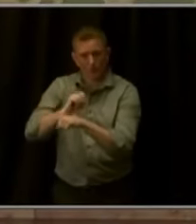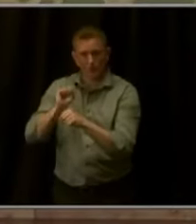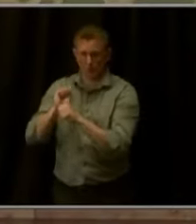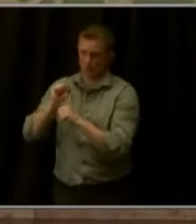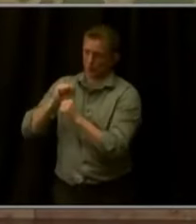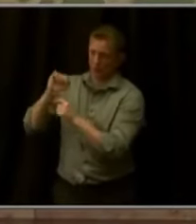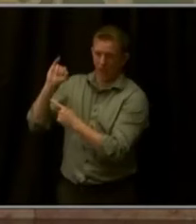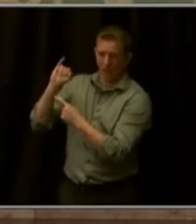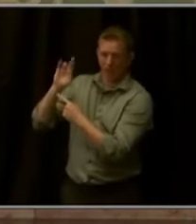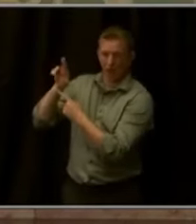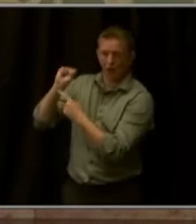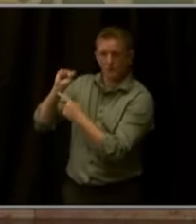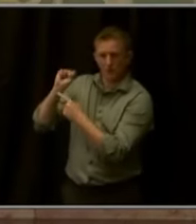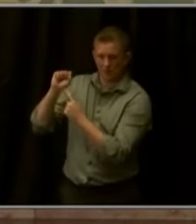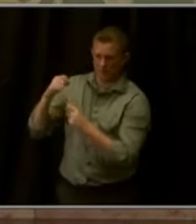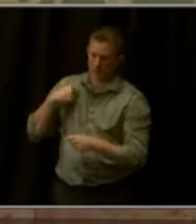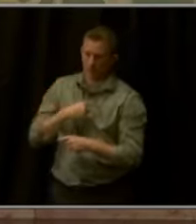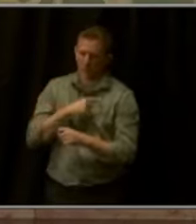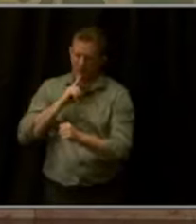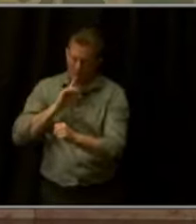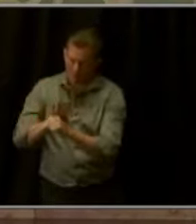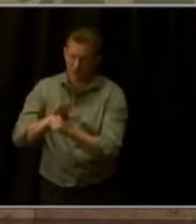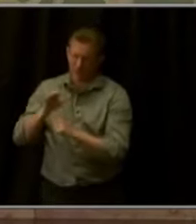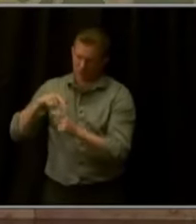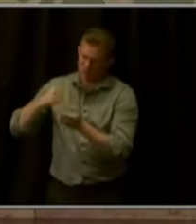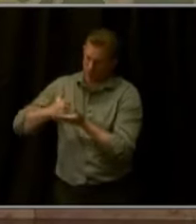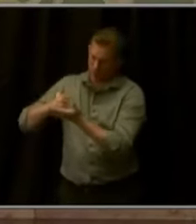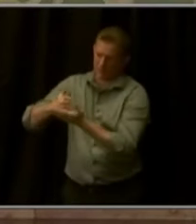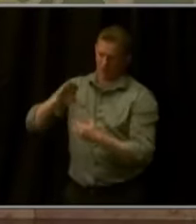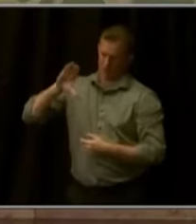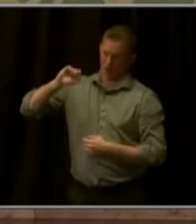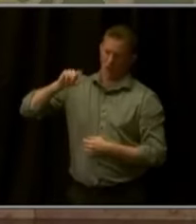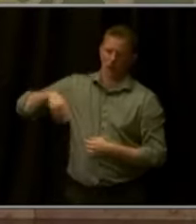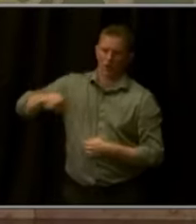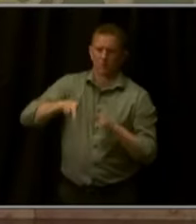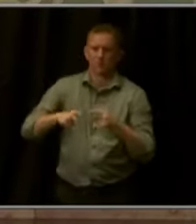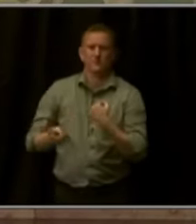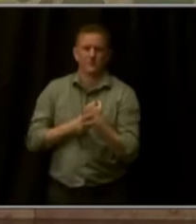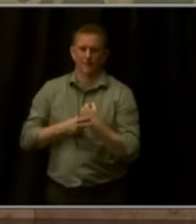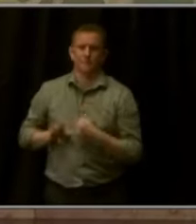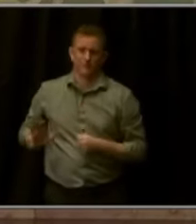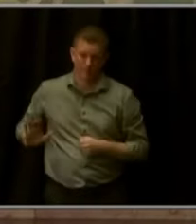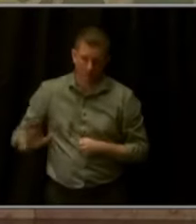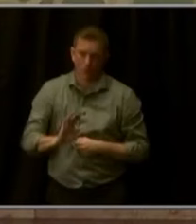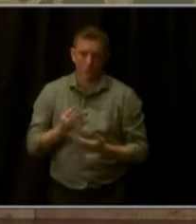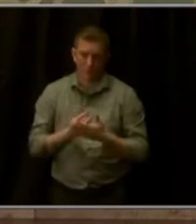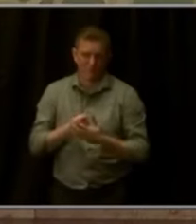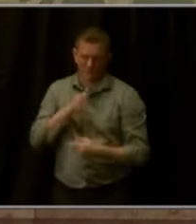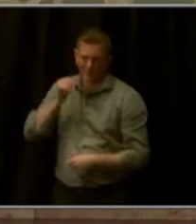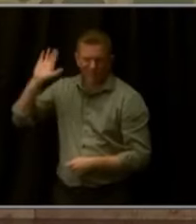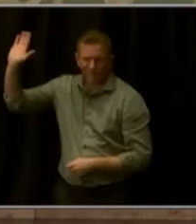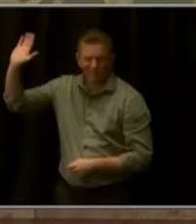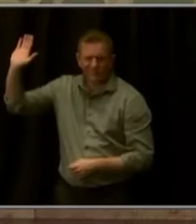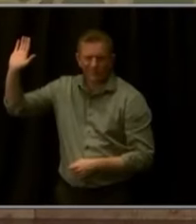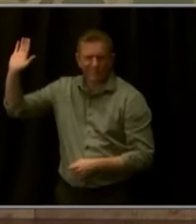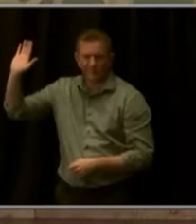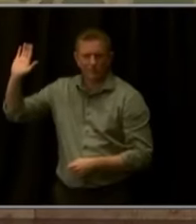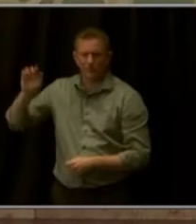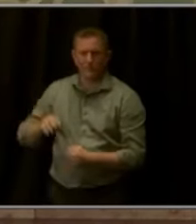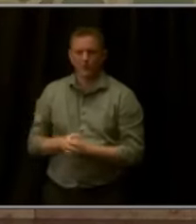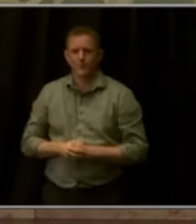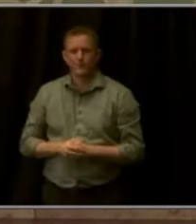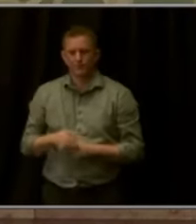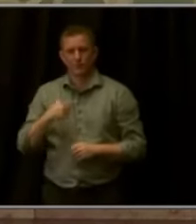commitment to help Coloradans keep more of their hard-earned money. You know, when I first ran for governor, I